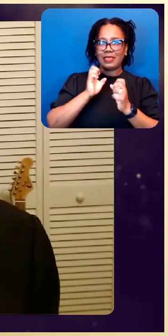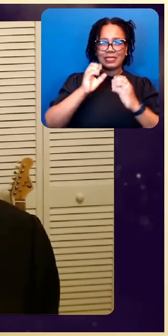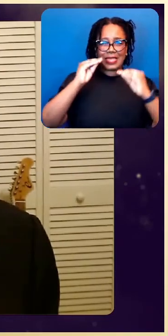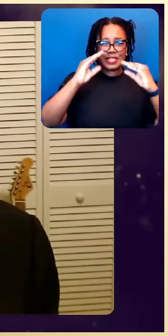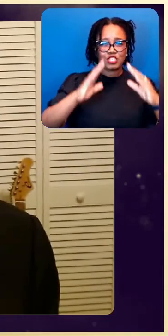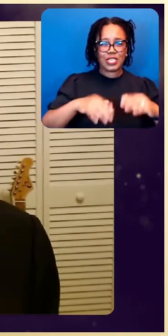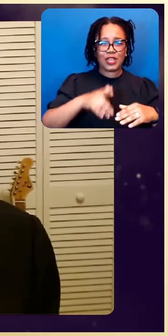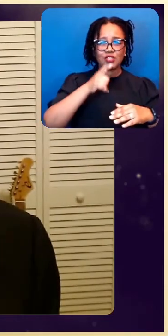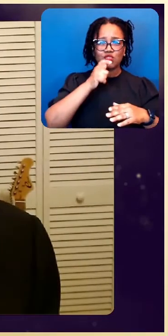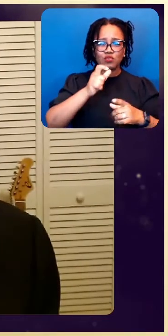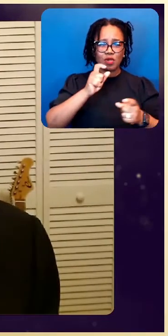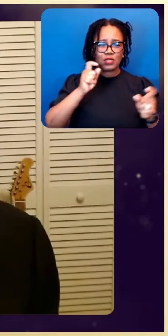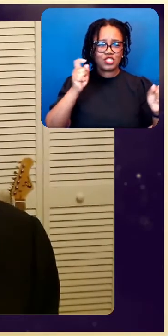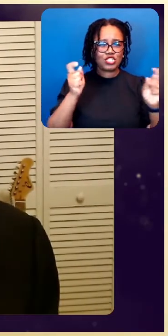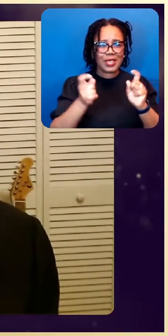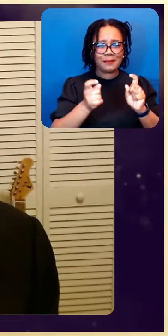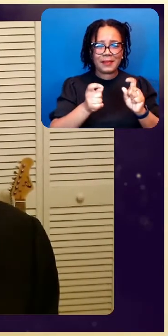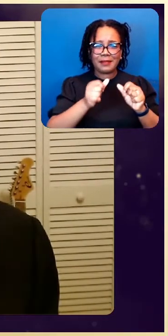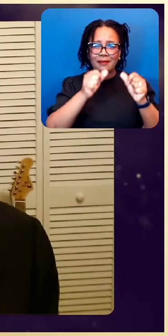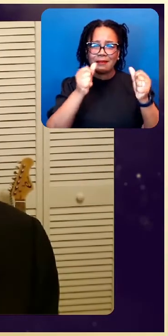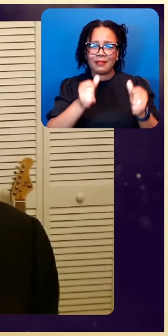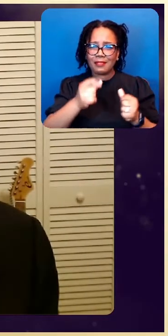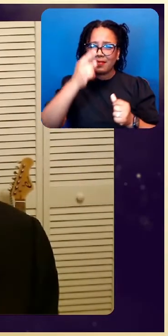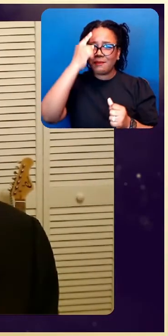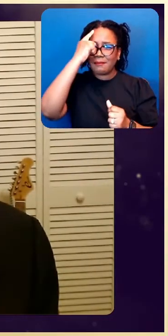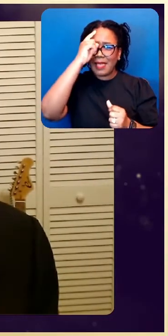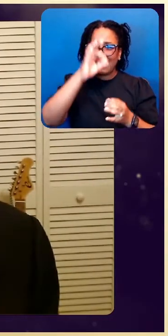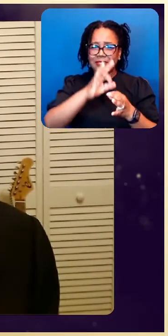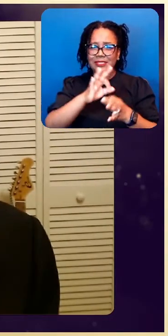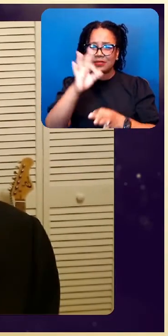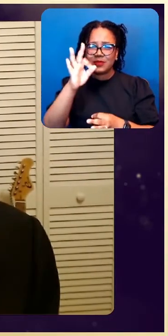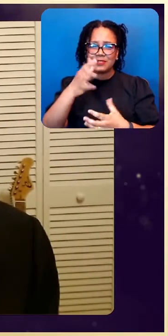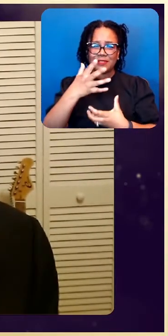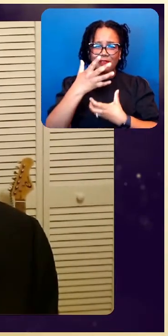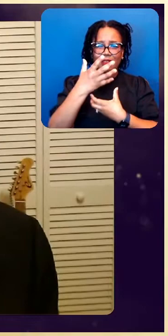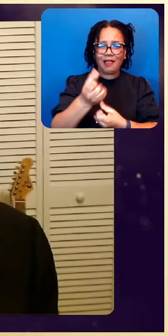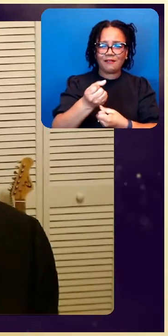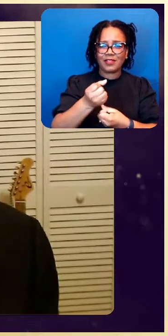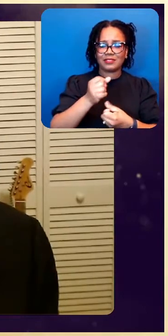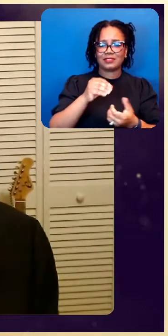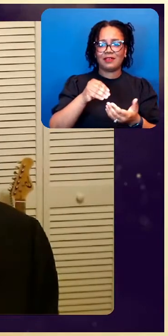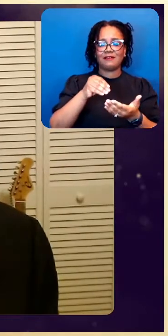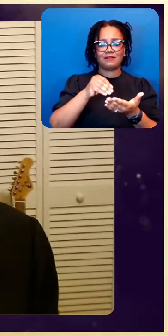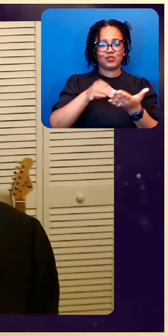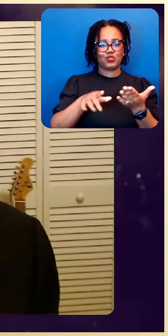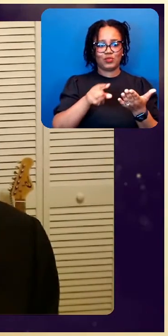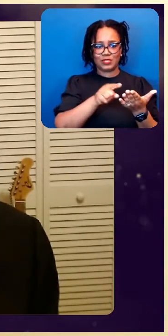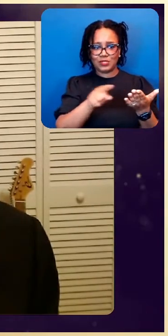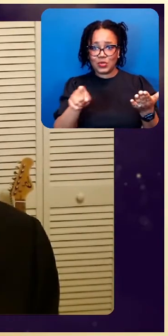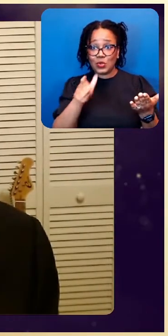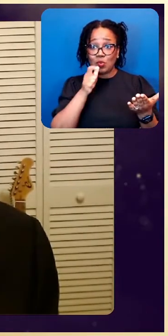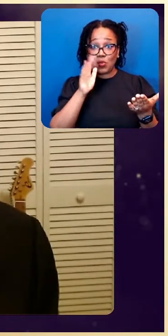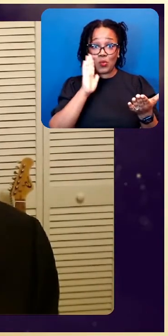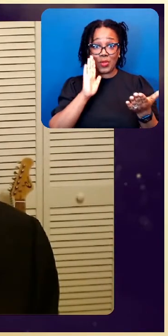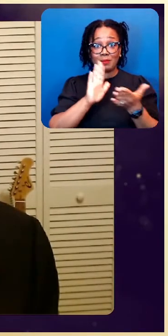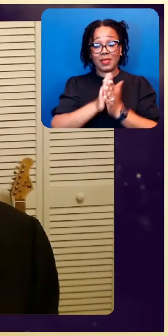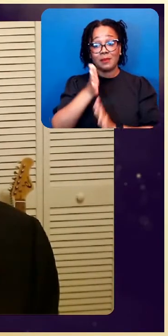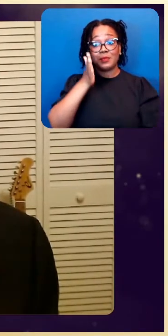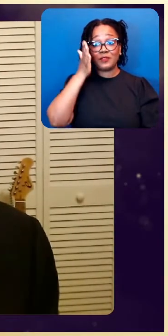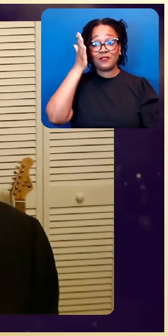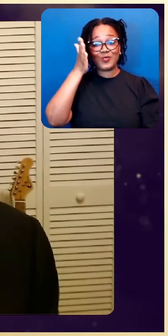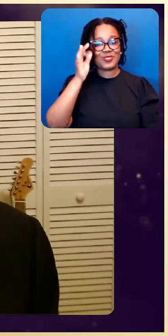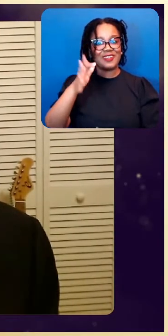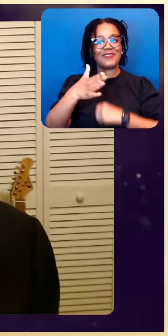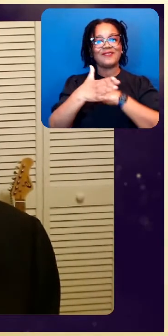the spirit, and the confidence of the children who will quickly become the future of not just our country, but of our